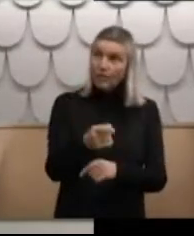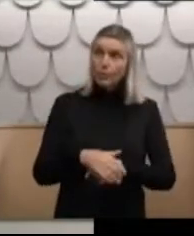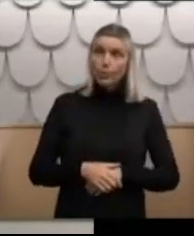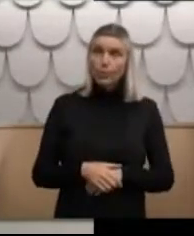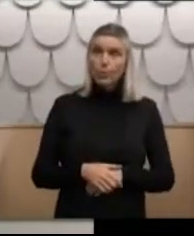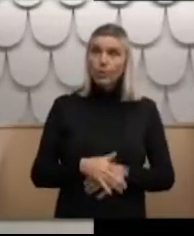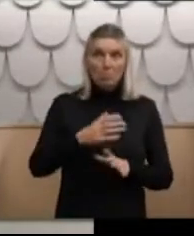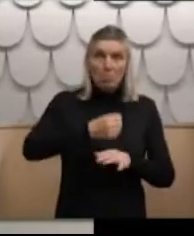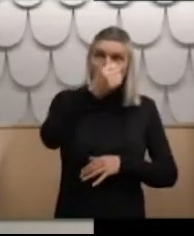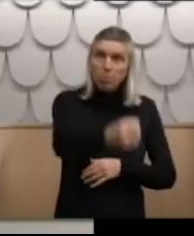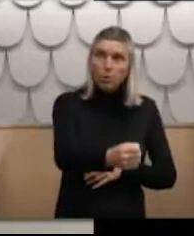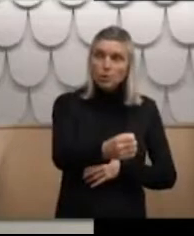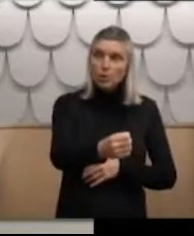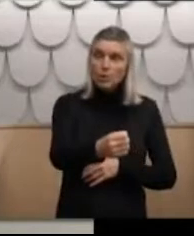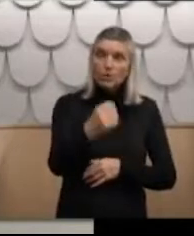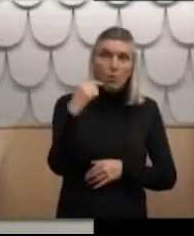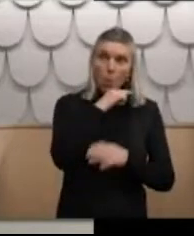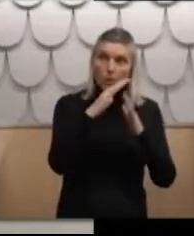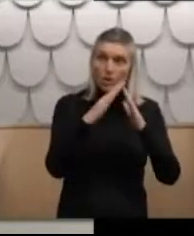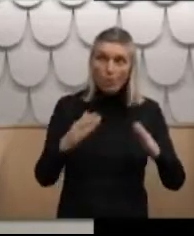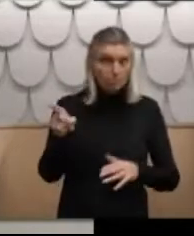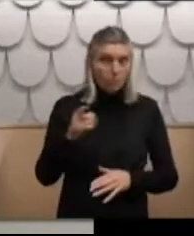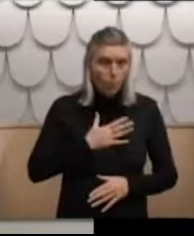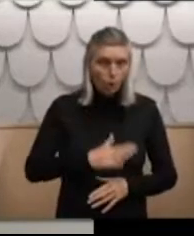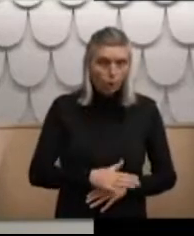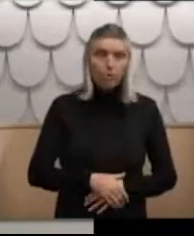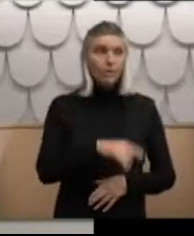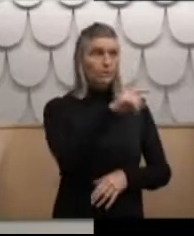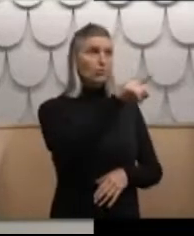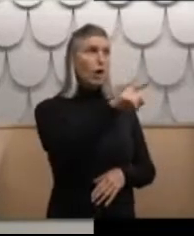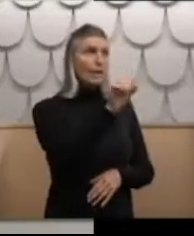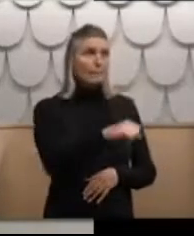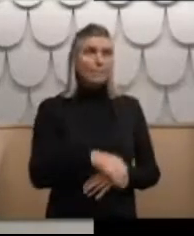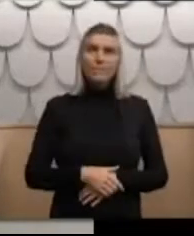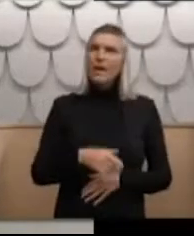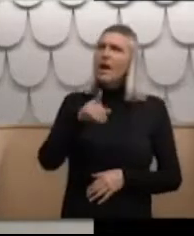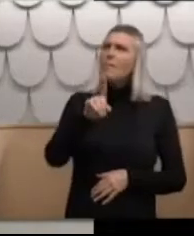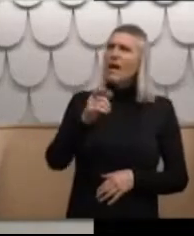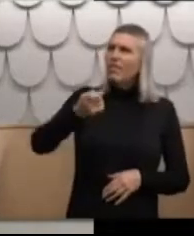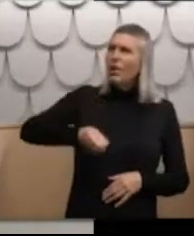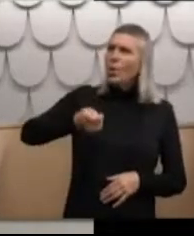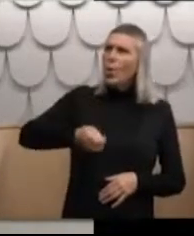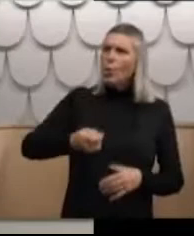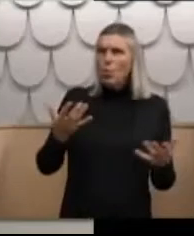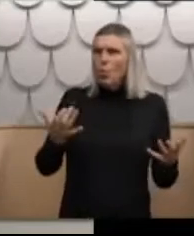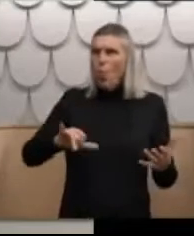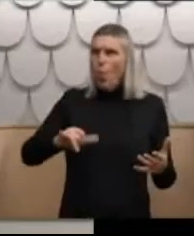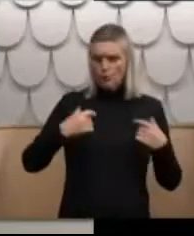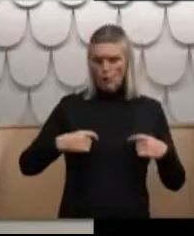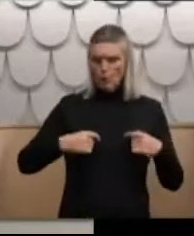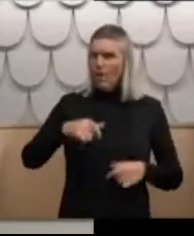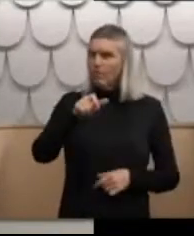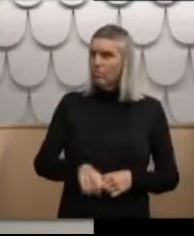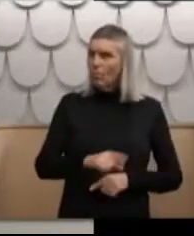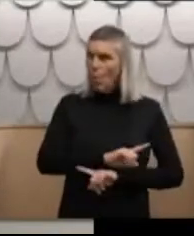instead of being put into state care, is that right? That's correct, yes. But the courts or social welfare officer